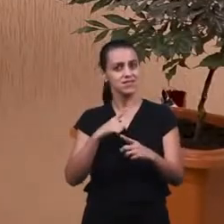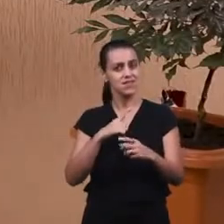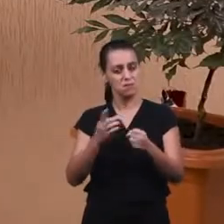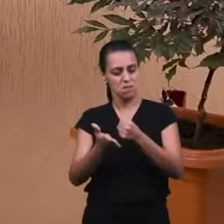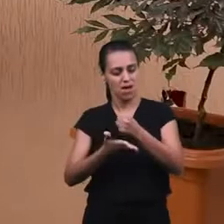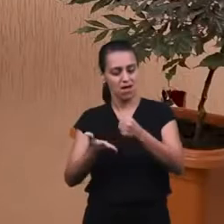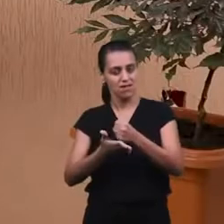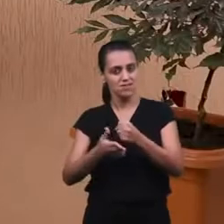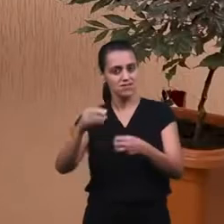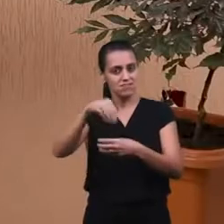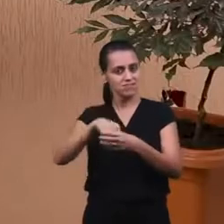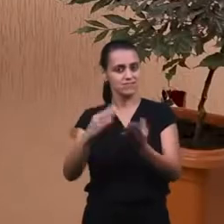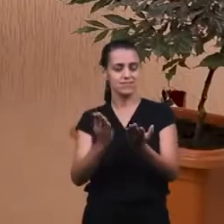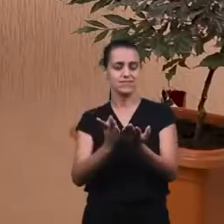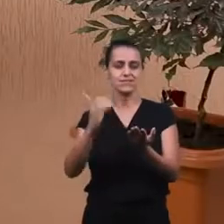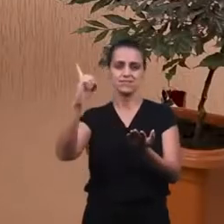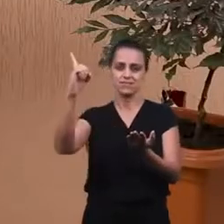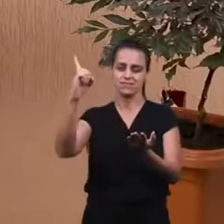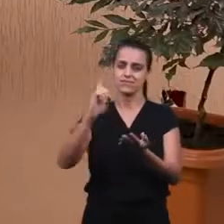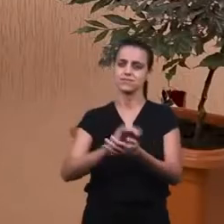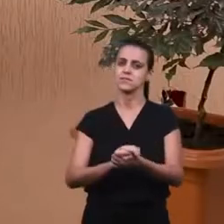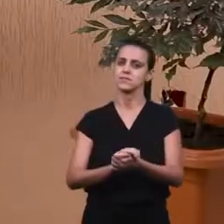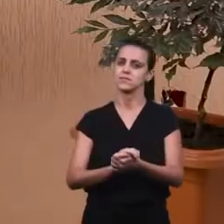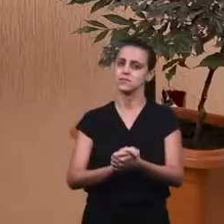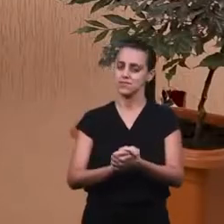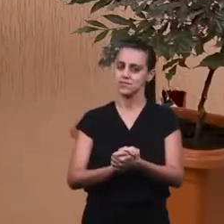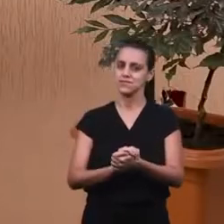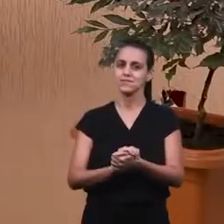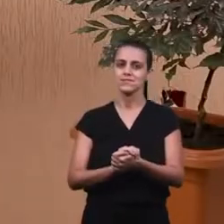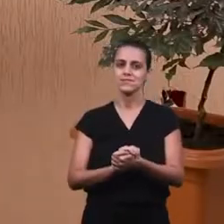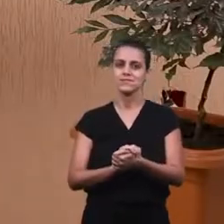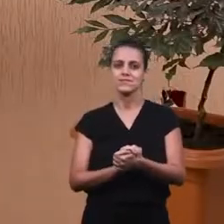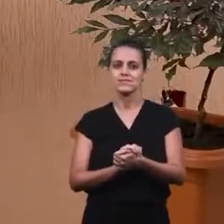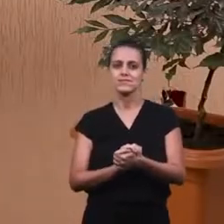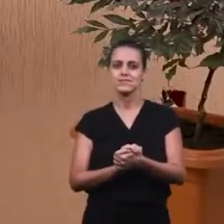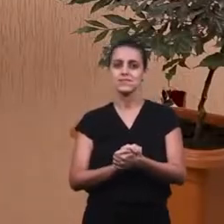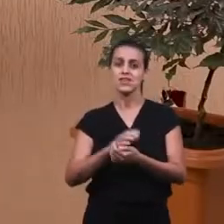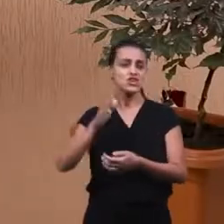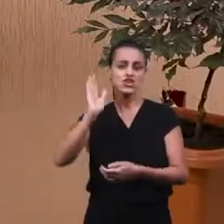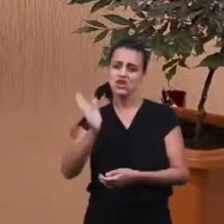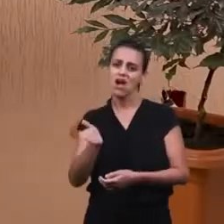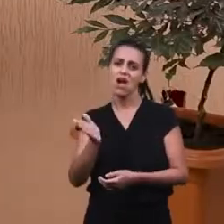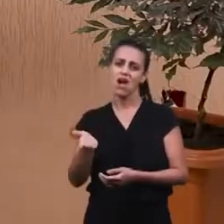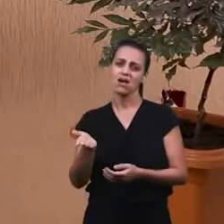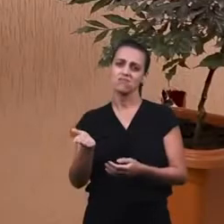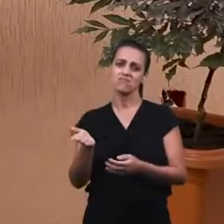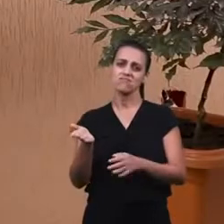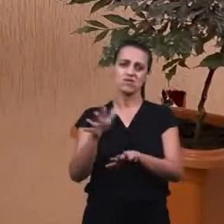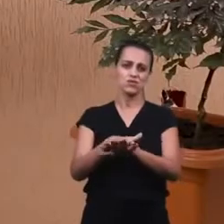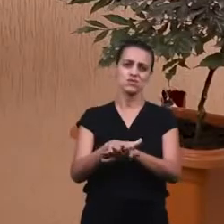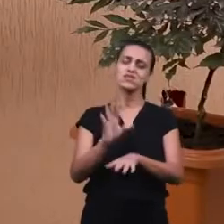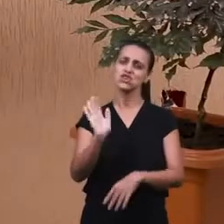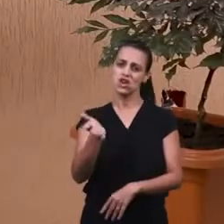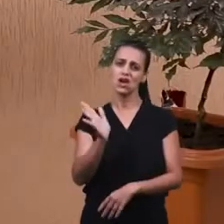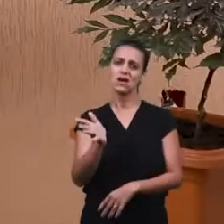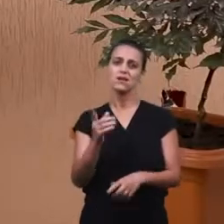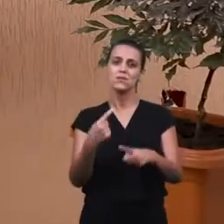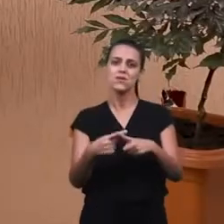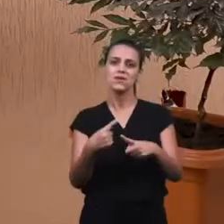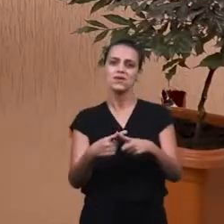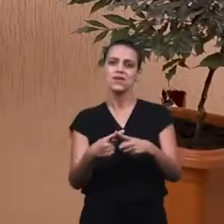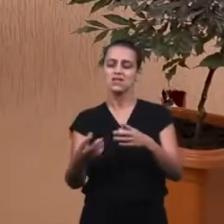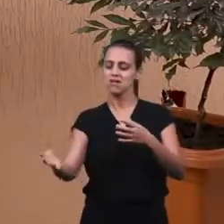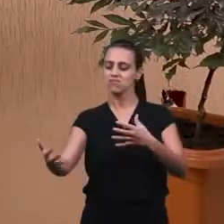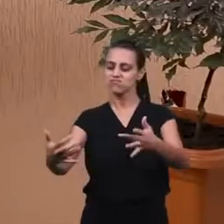That are based on the word of God. God. So. We have. We already have inclusion. Because. Inclusion.